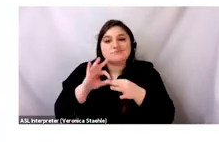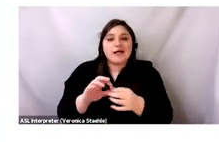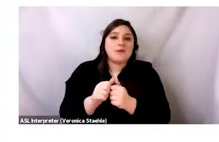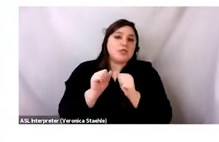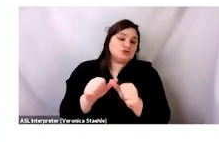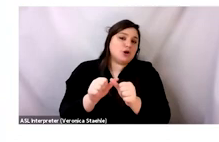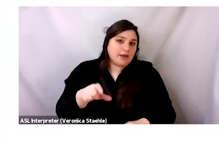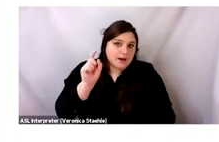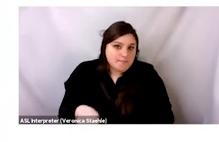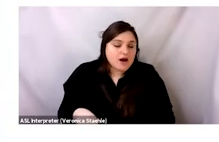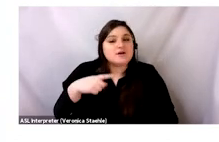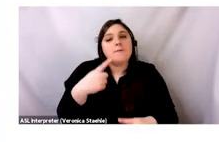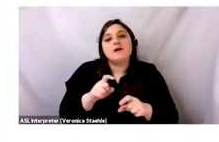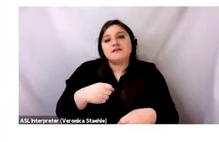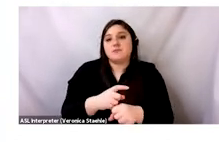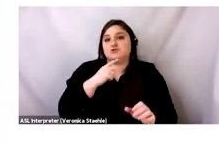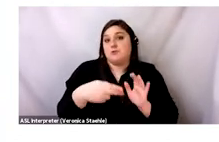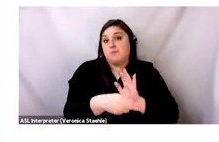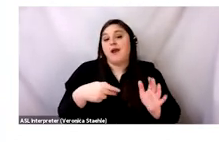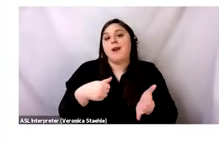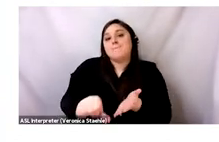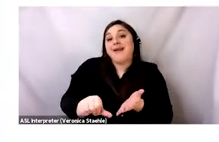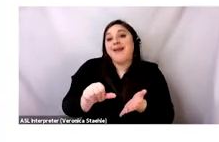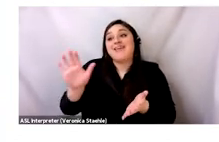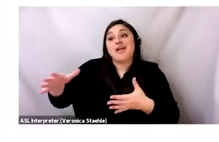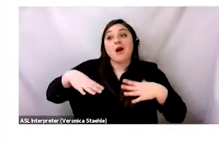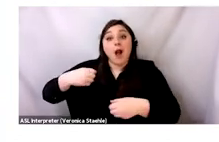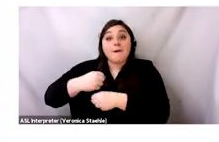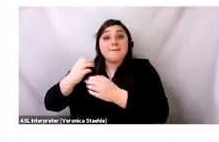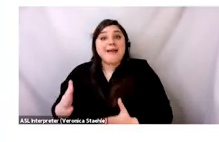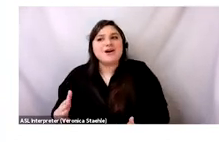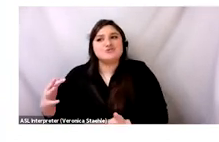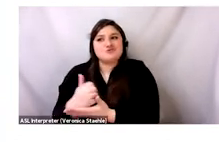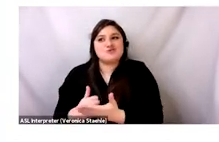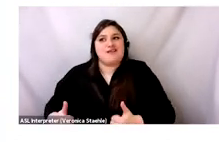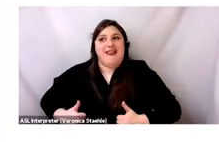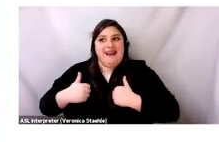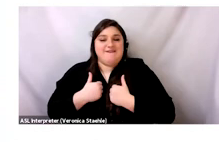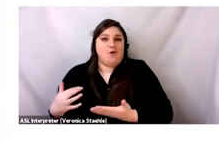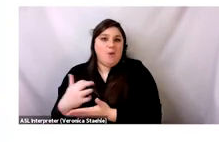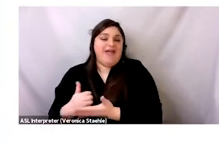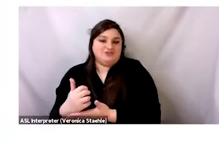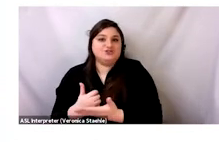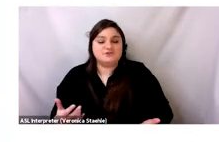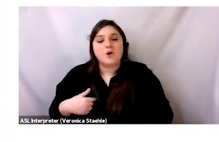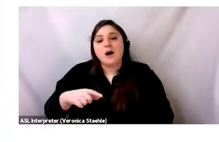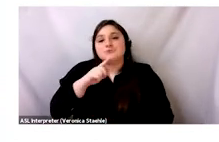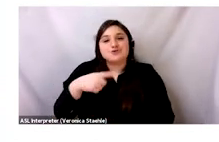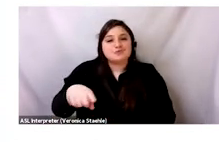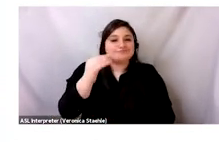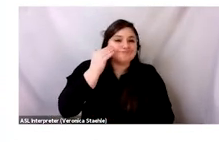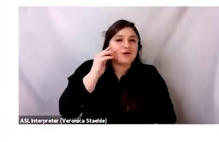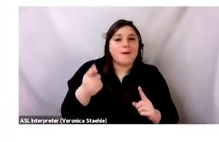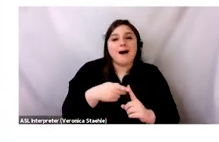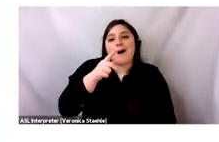absolutely need to set standards around durability. We also need to require that brands pay garment workers a living wage. And to